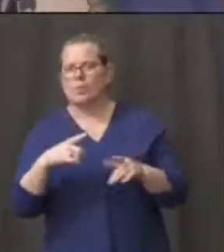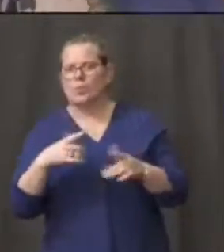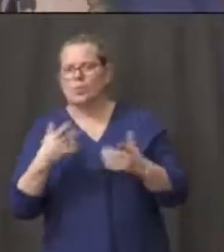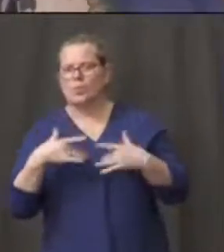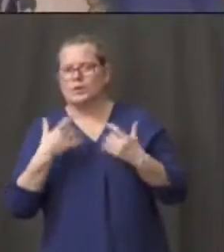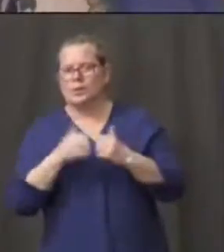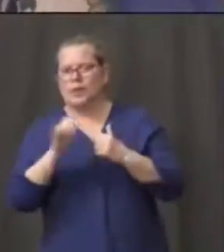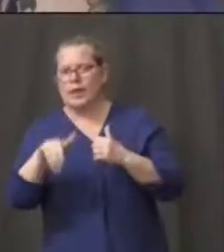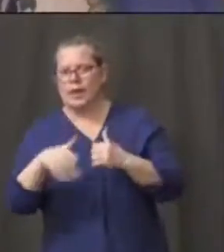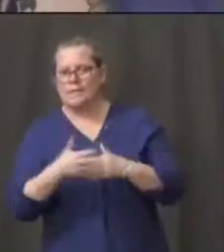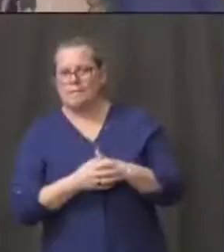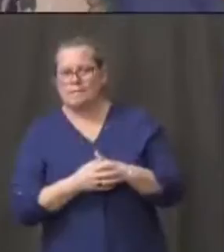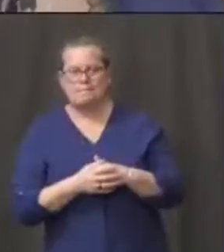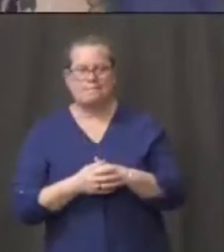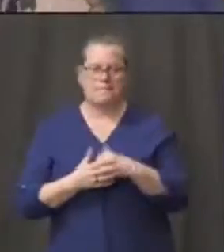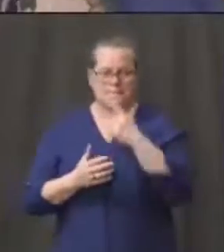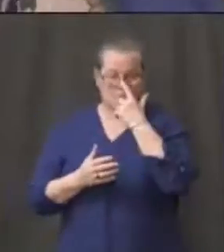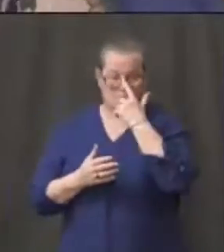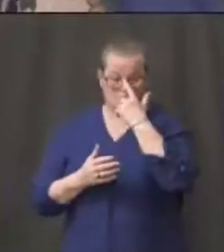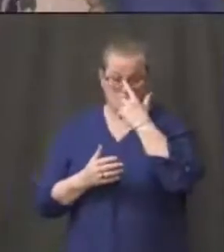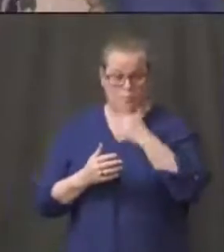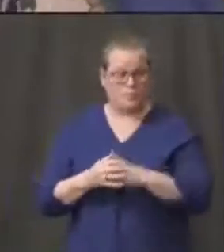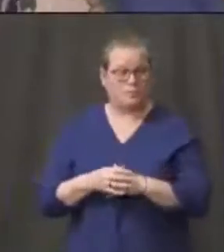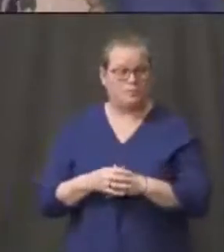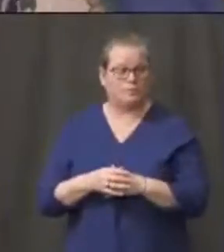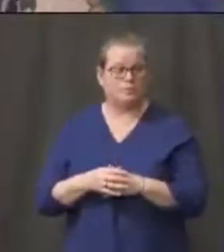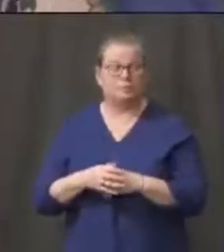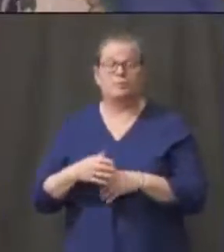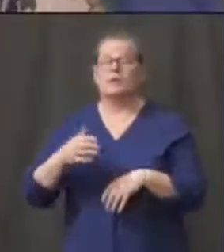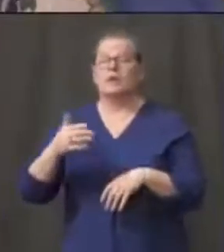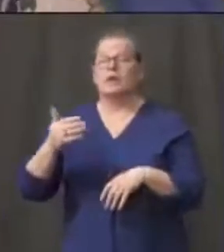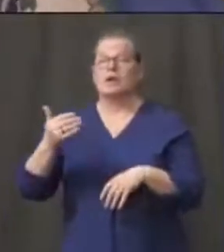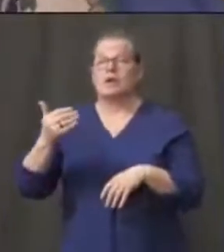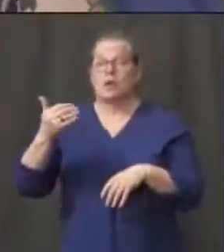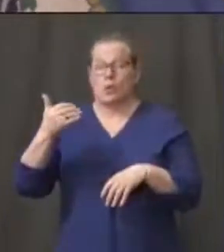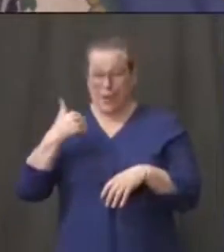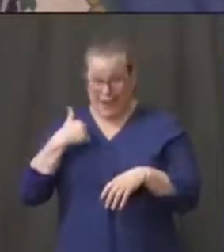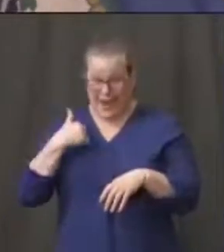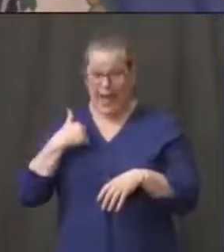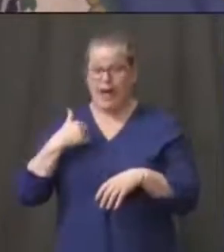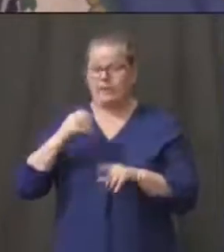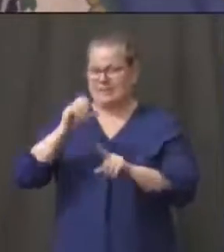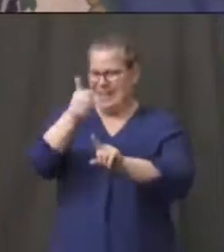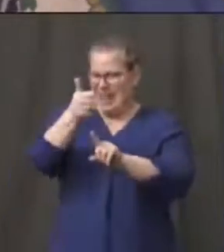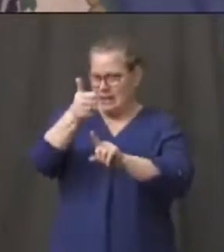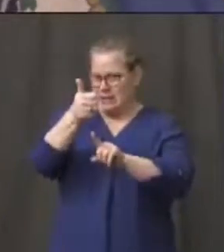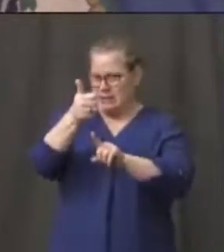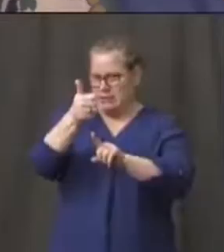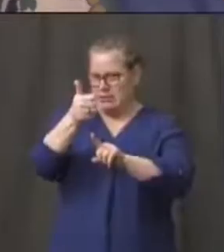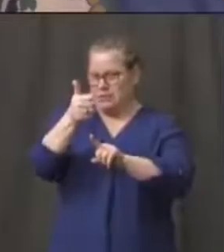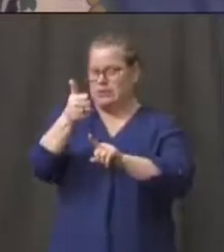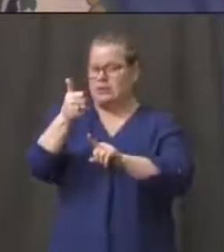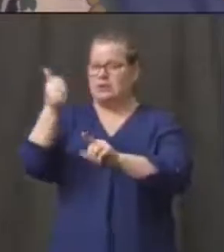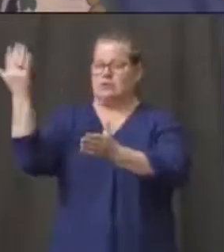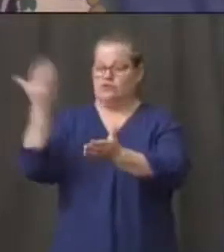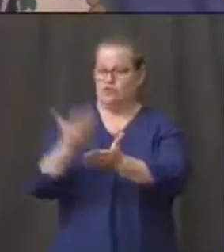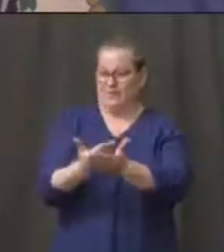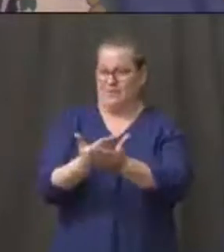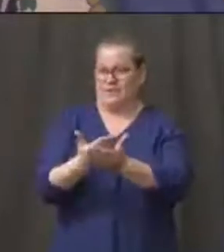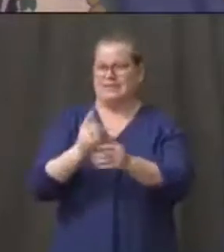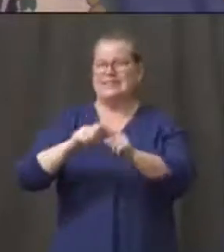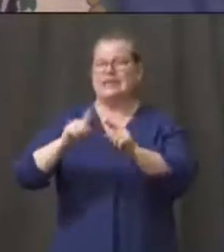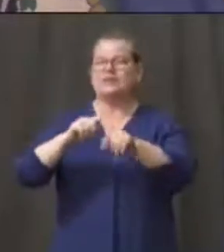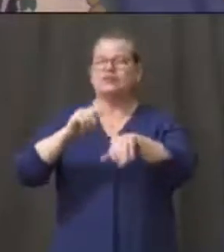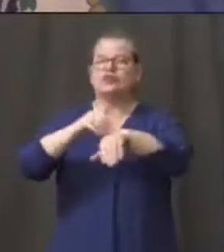We've got 10 shipments absolutely scheduled for this week. And I'd be delighted if two of them